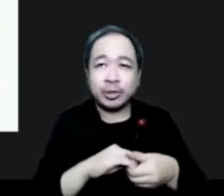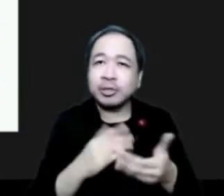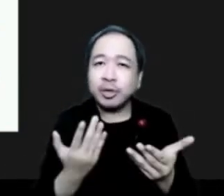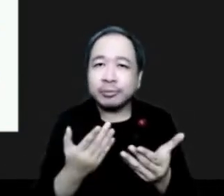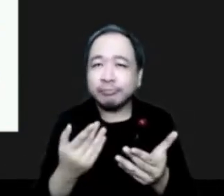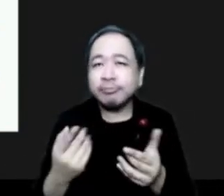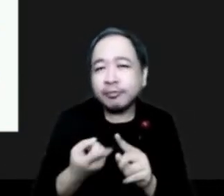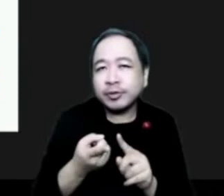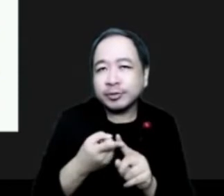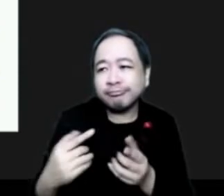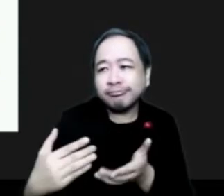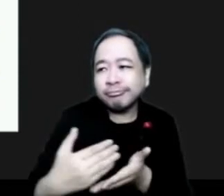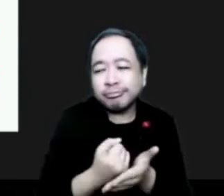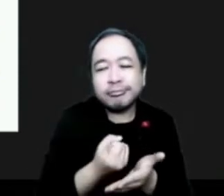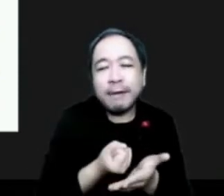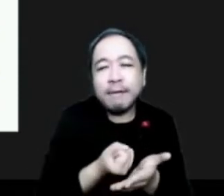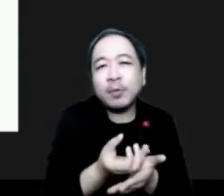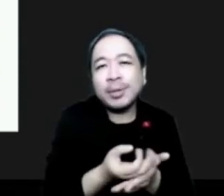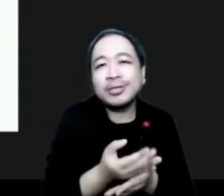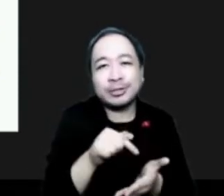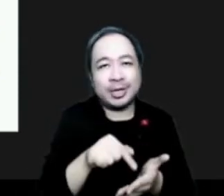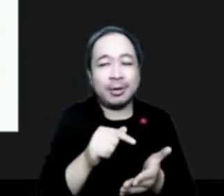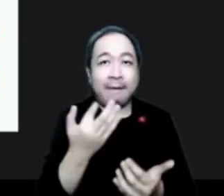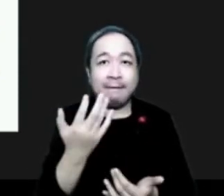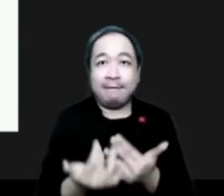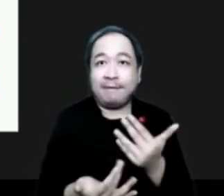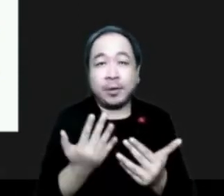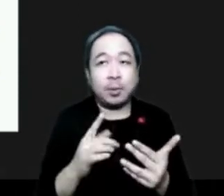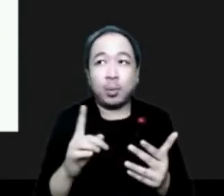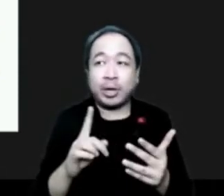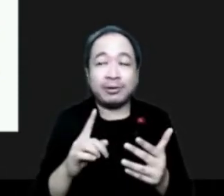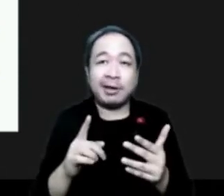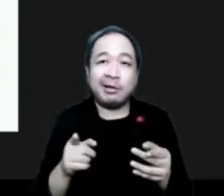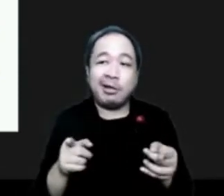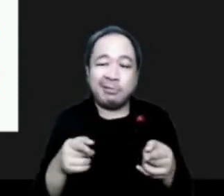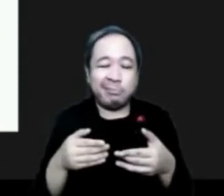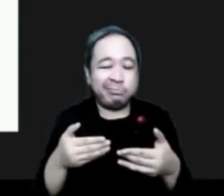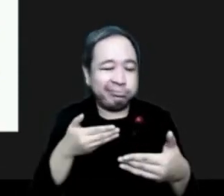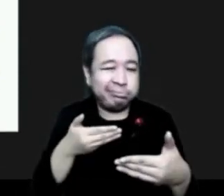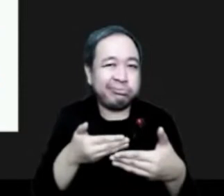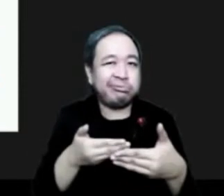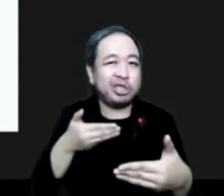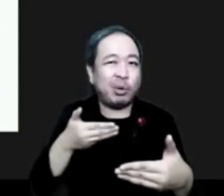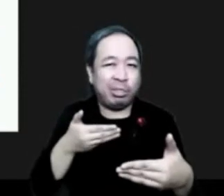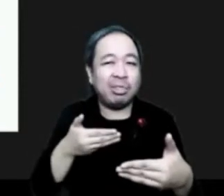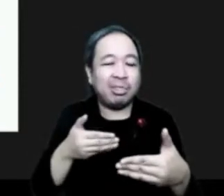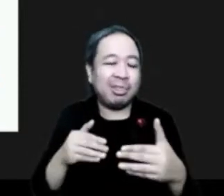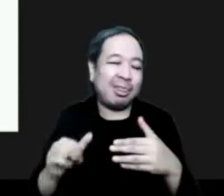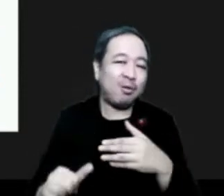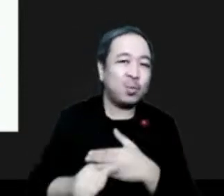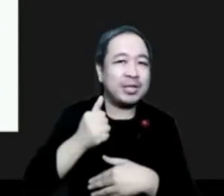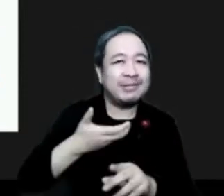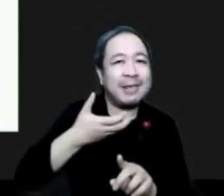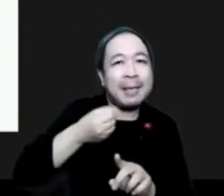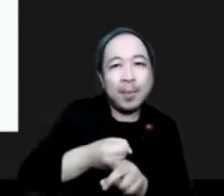risk for wildfires. short-term risk for the upcoming days, upcoming seasons. seasonal, exceptional forecast,